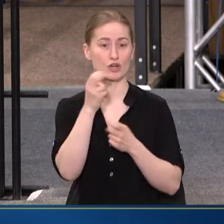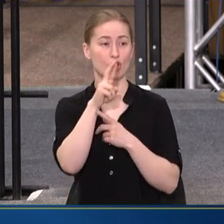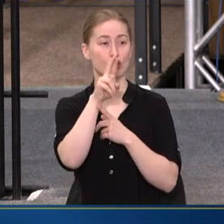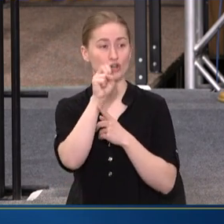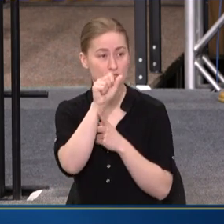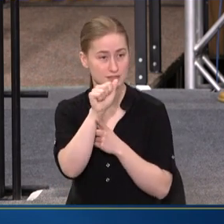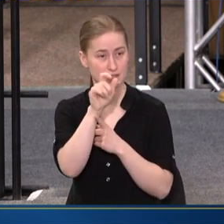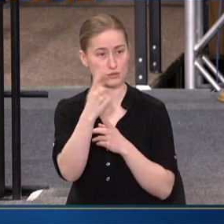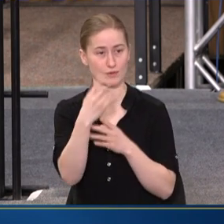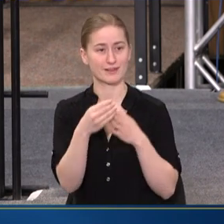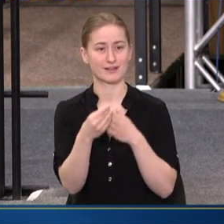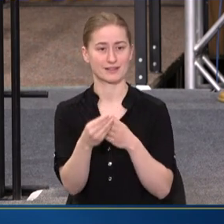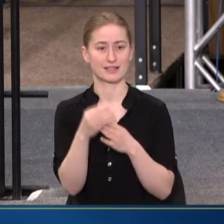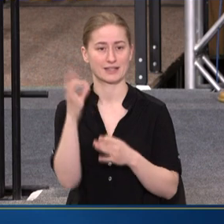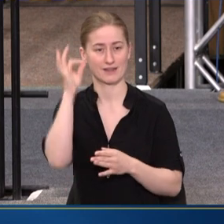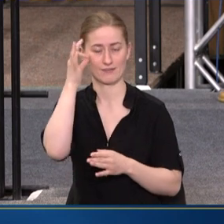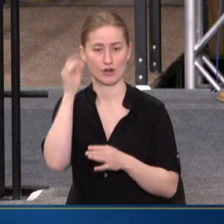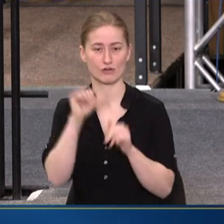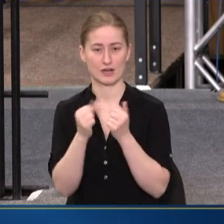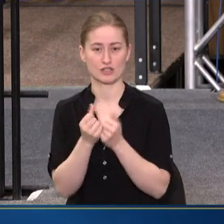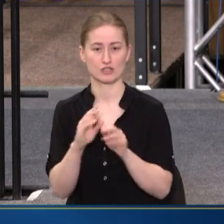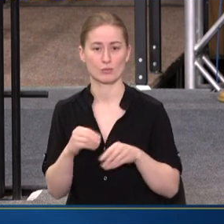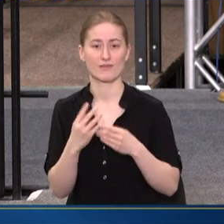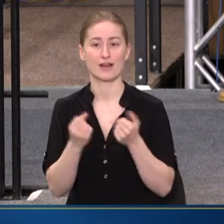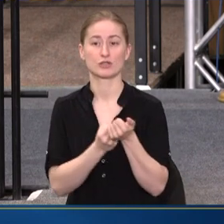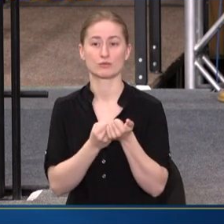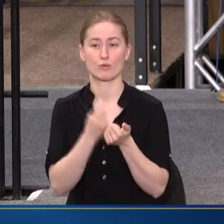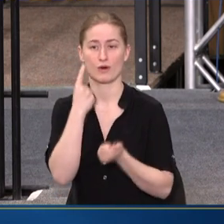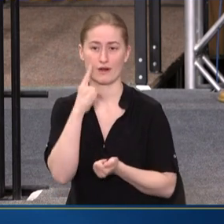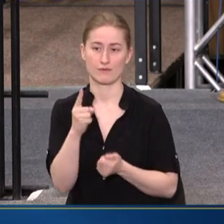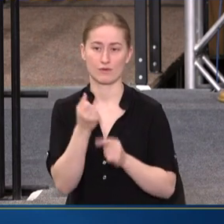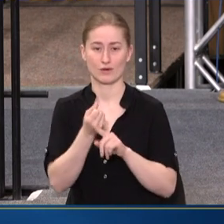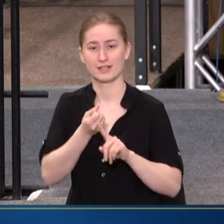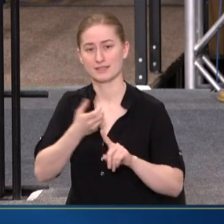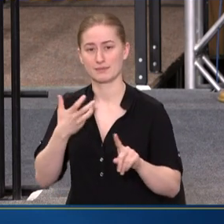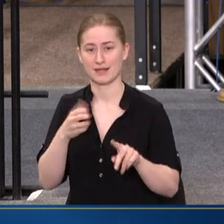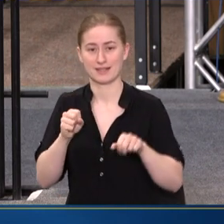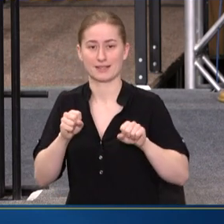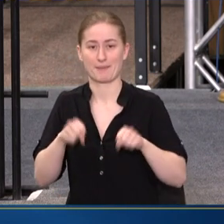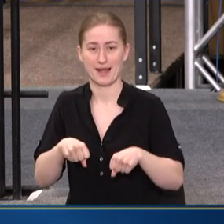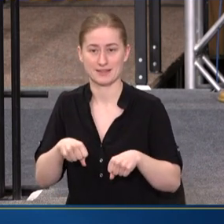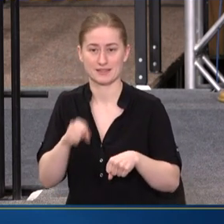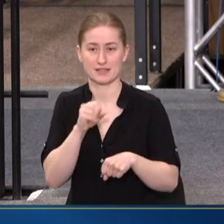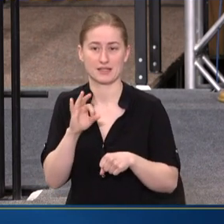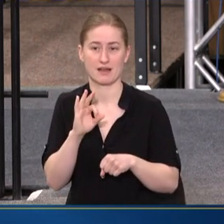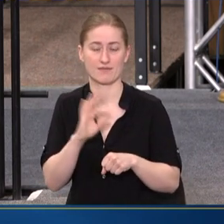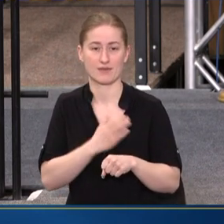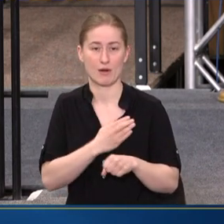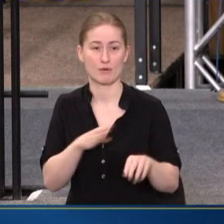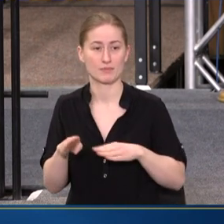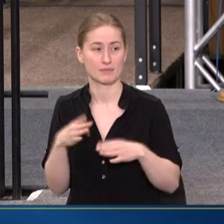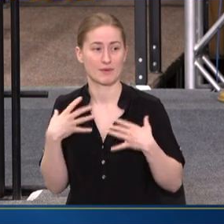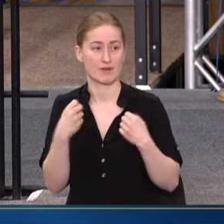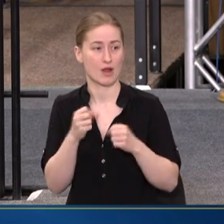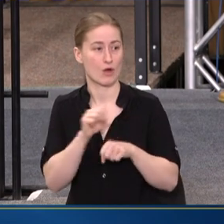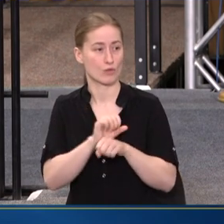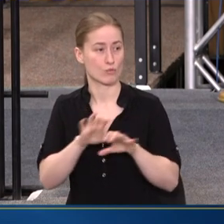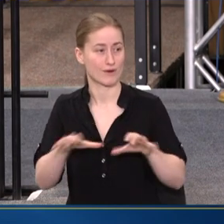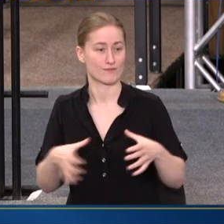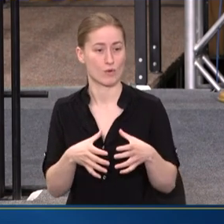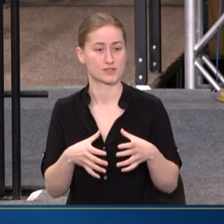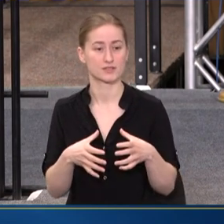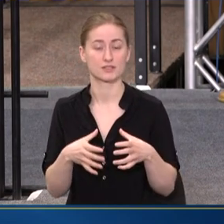OF THE LEADING FEDERAL AGENCIES PROVIDING SUPPORT FOR EXPANDING THE CAPACITY OF OUR BEHAVIORAL HEALTH WORKFORCE.